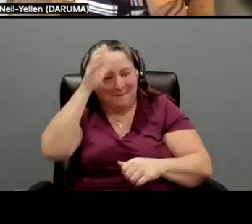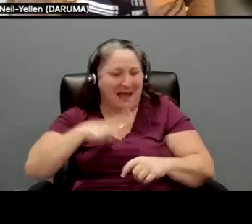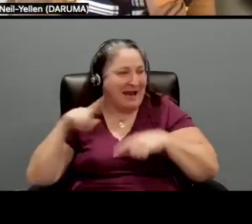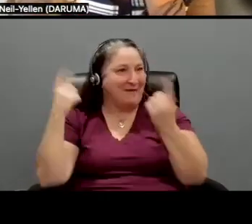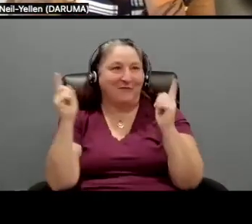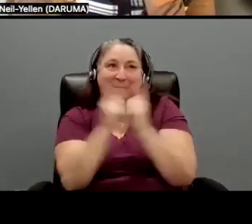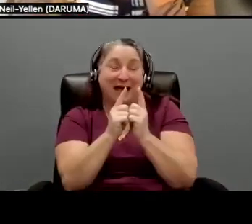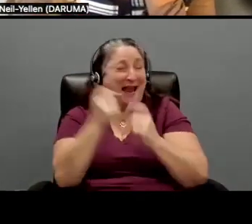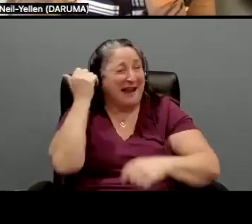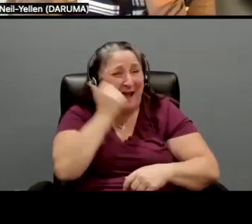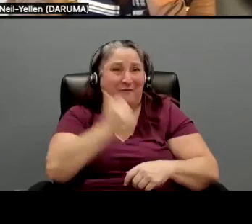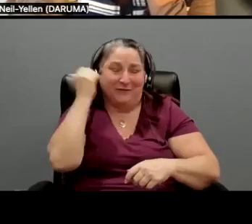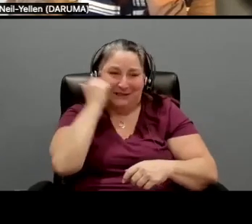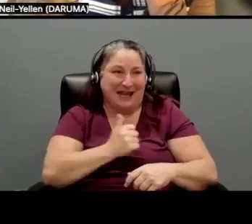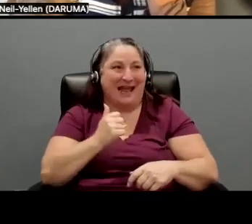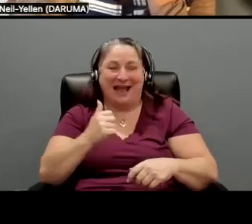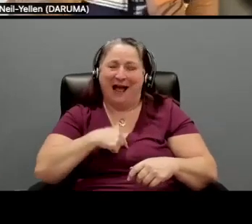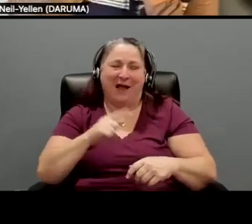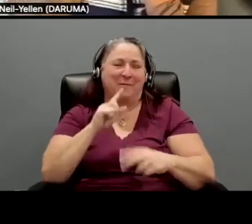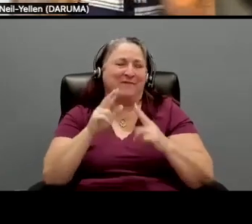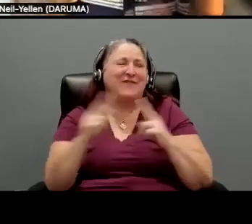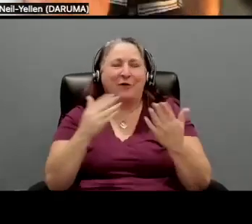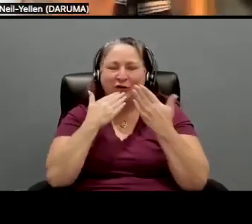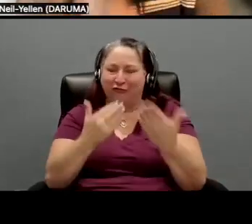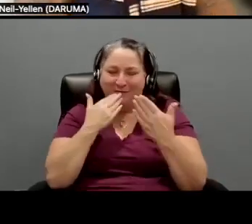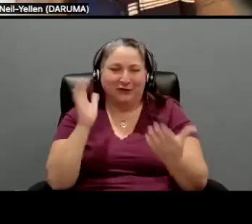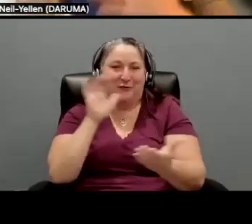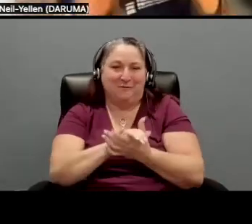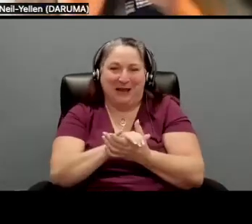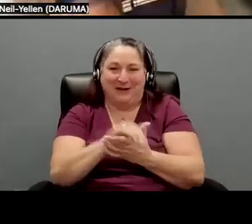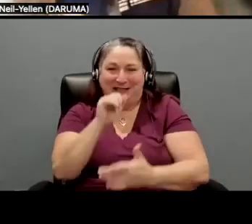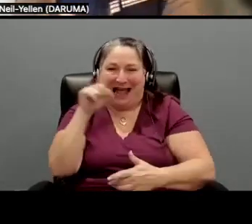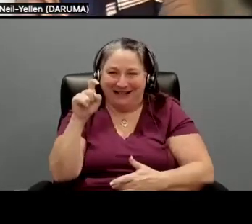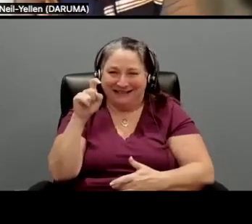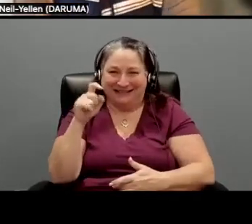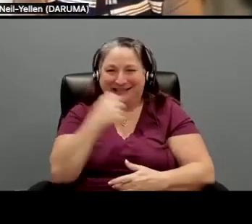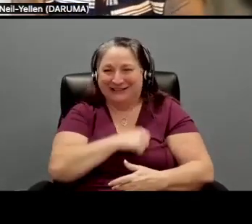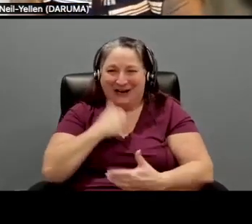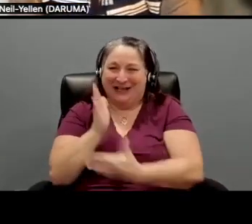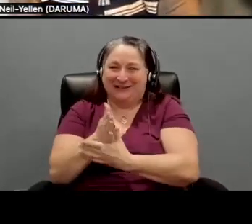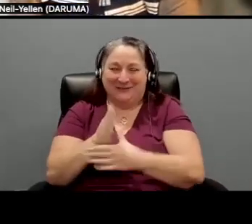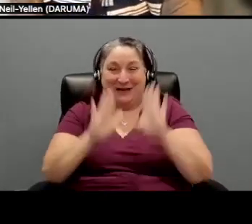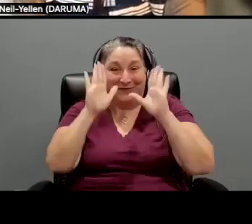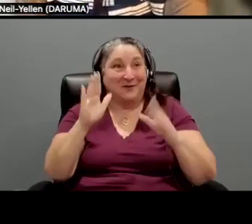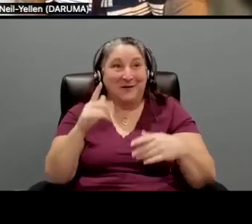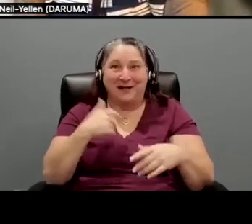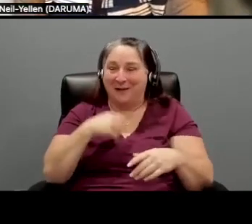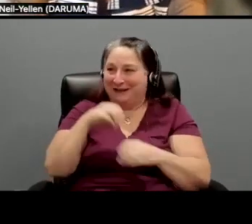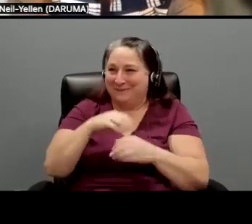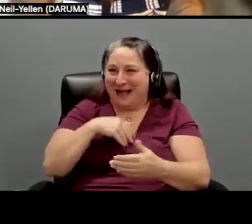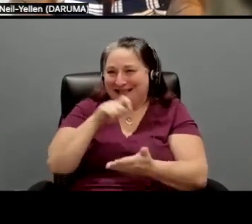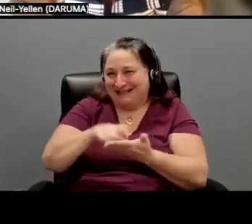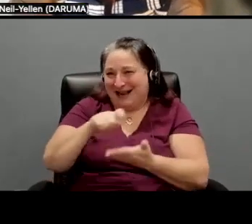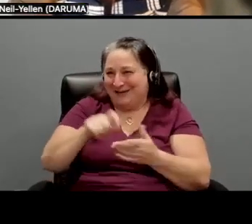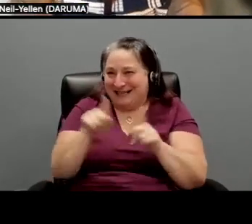day that goes by that I am not so grateful to be married to him. So I think I'm sorry. Also, that's in my diary as well. Oh,